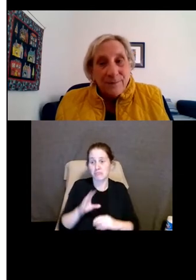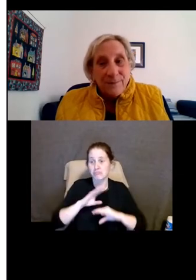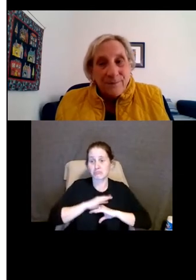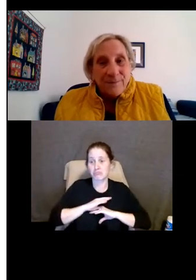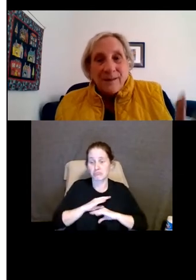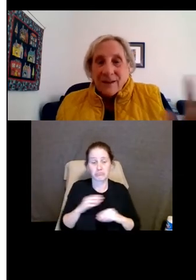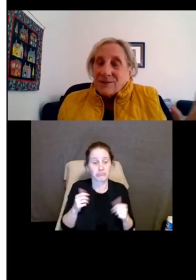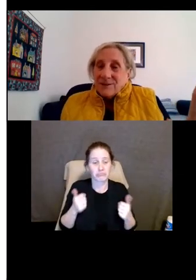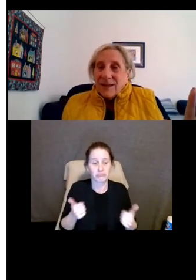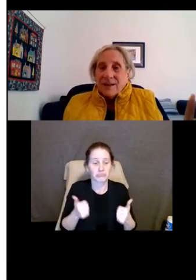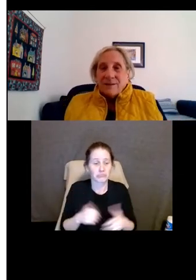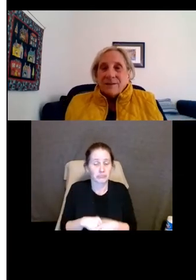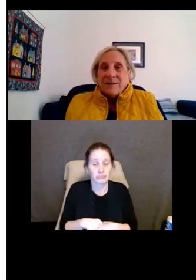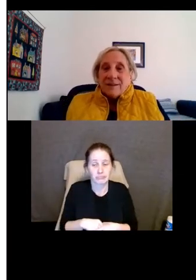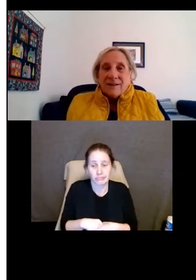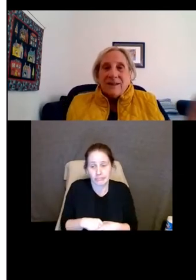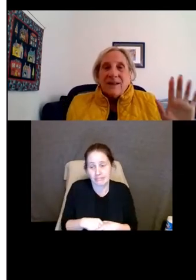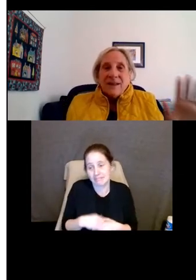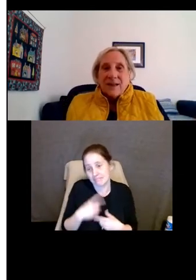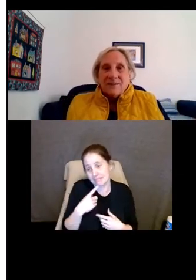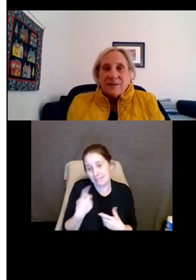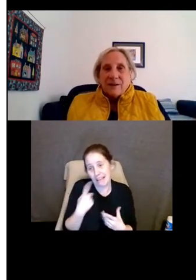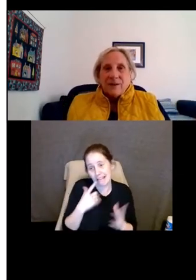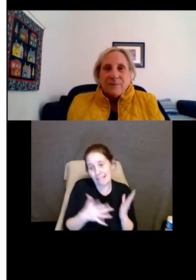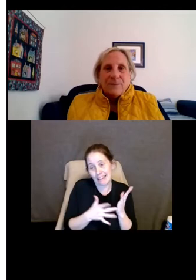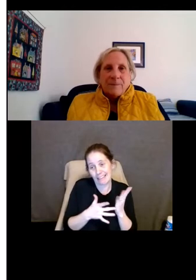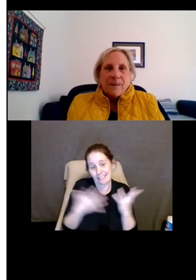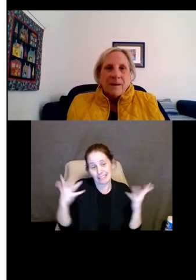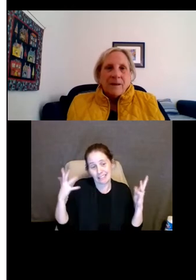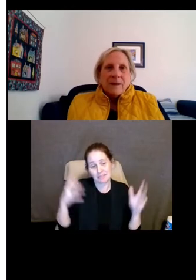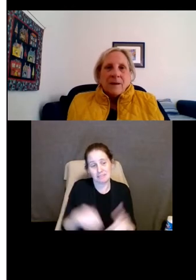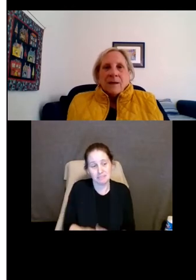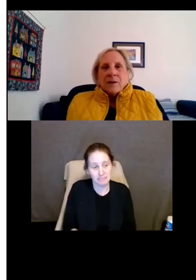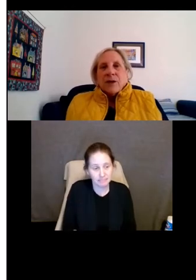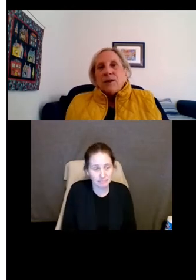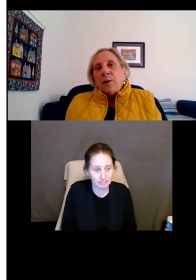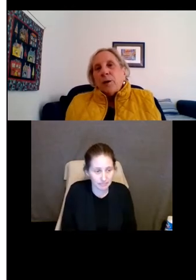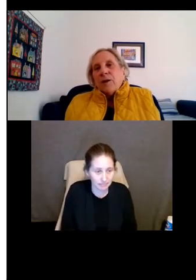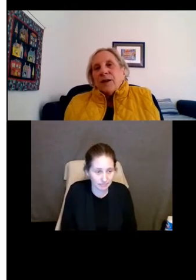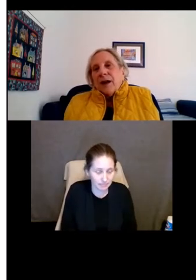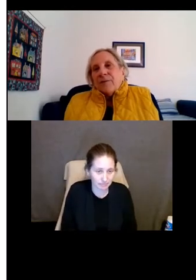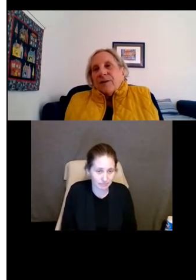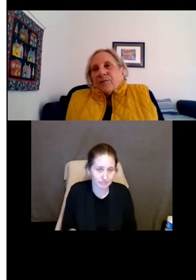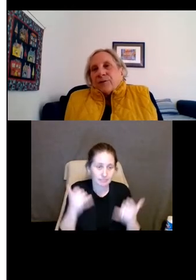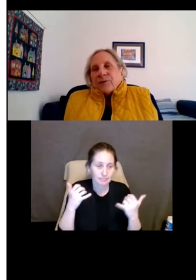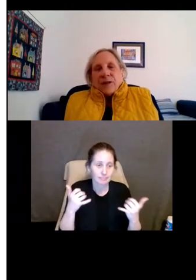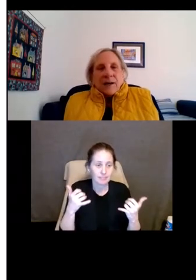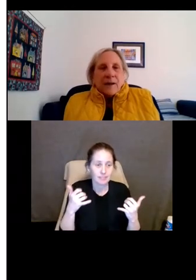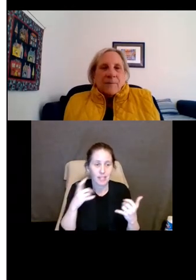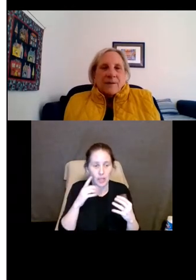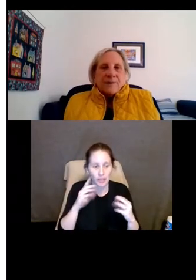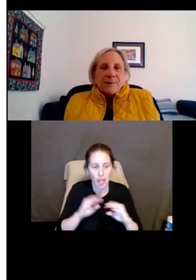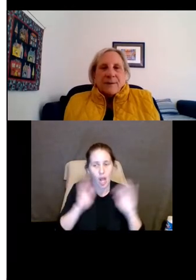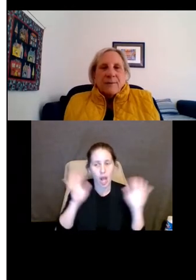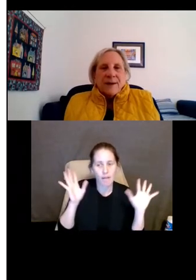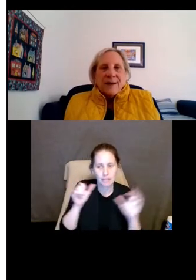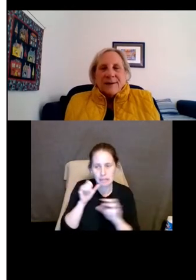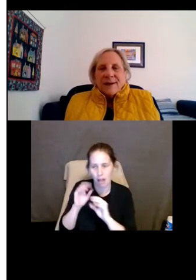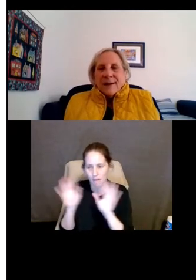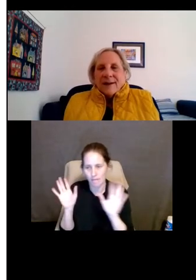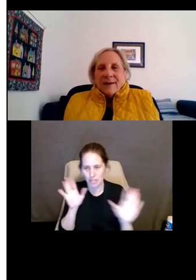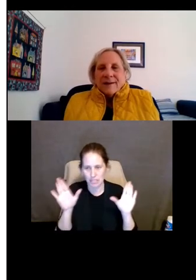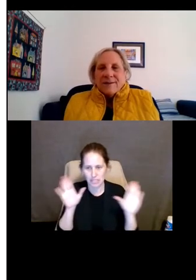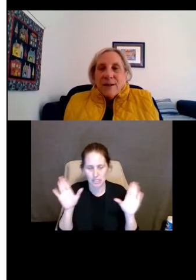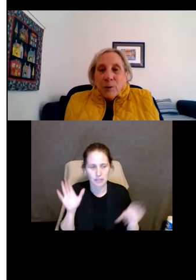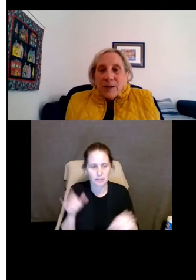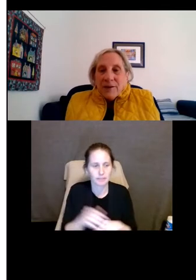right? That's just saying, technically that's enough. So now we're on the obvious versus not obvious. Okay.